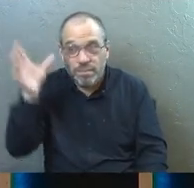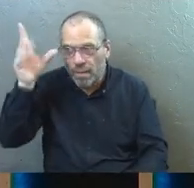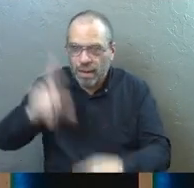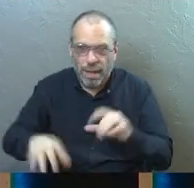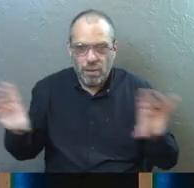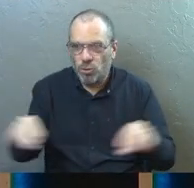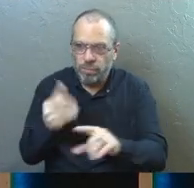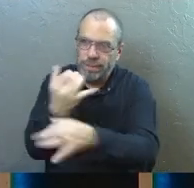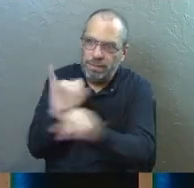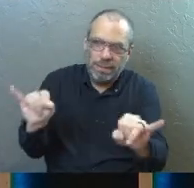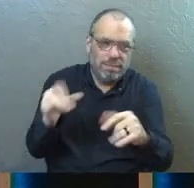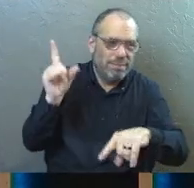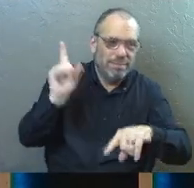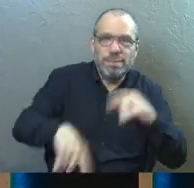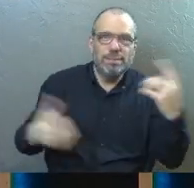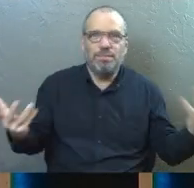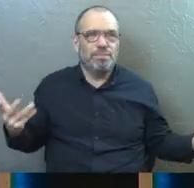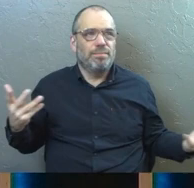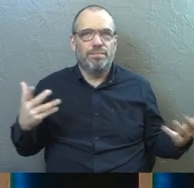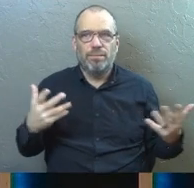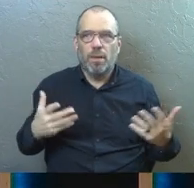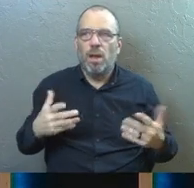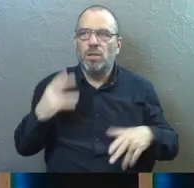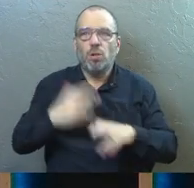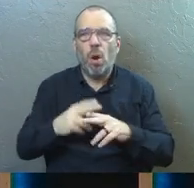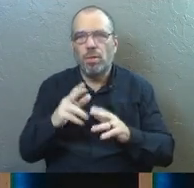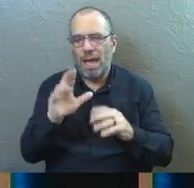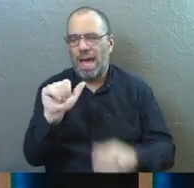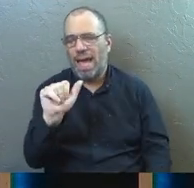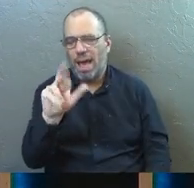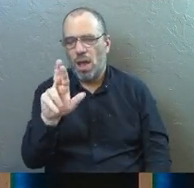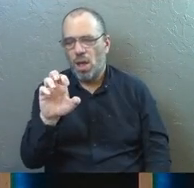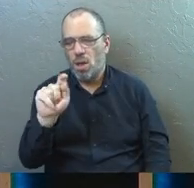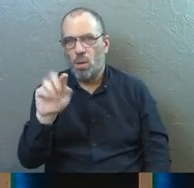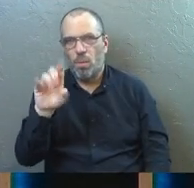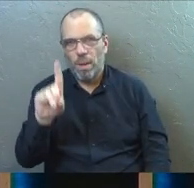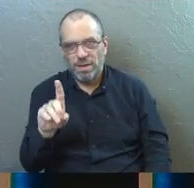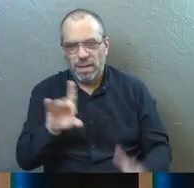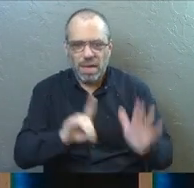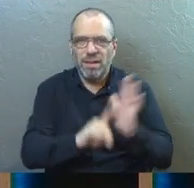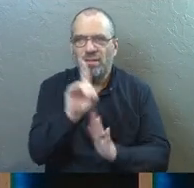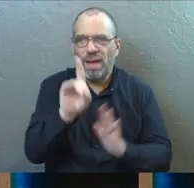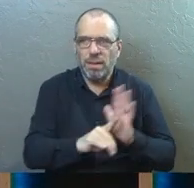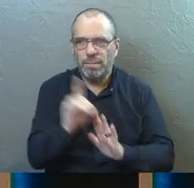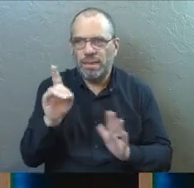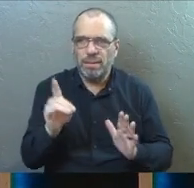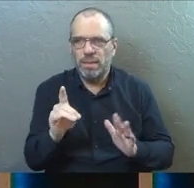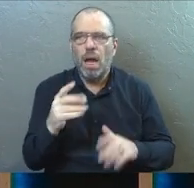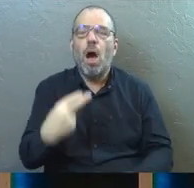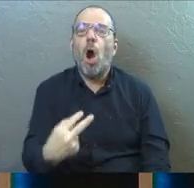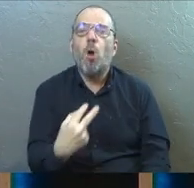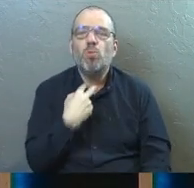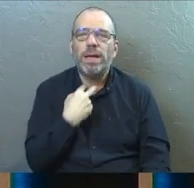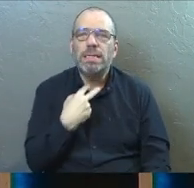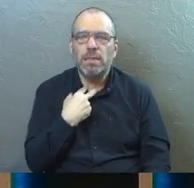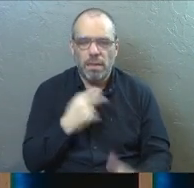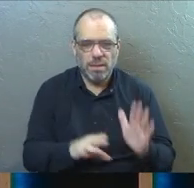how to do independence. Arrested development. They're stuck in a previous spot.